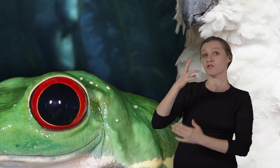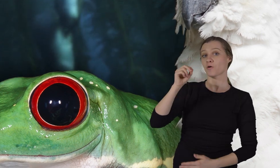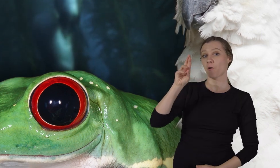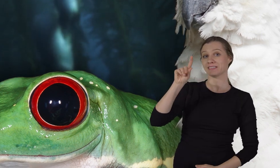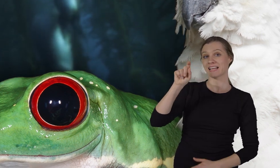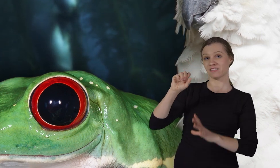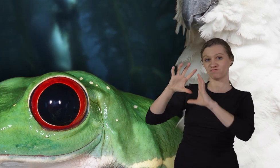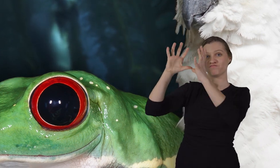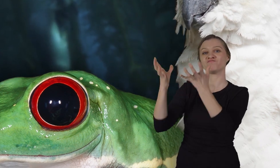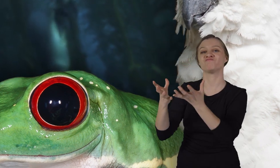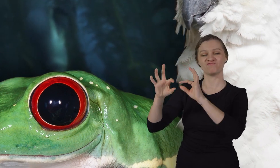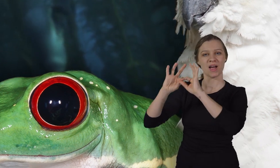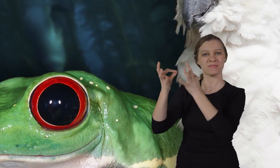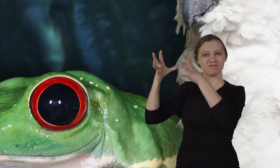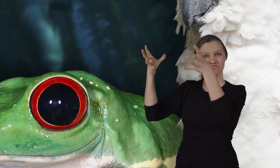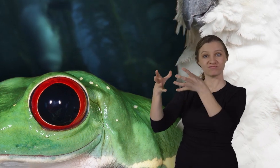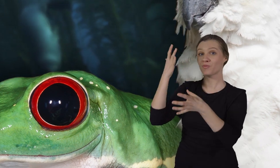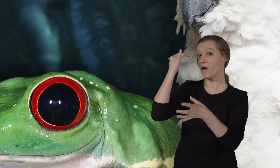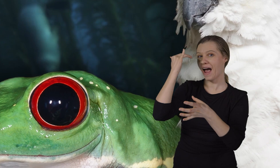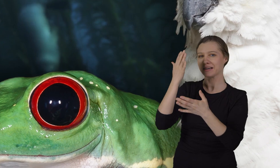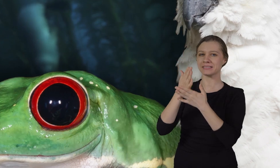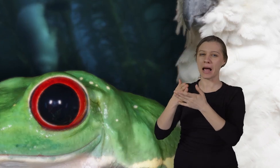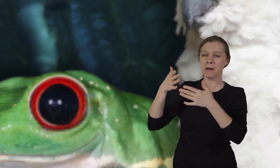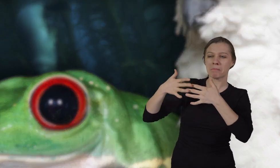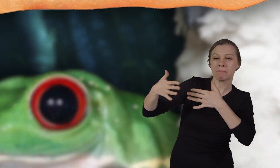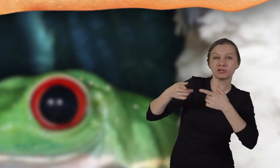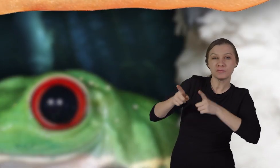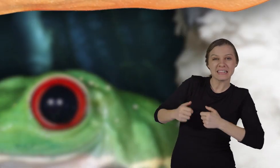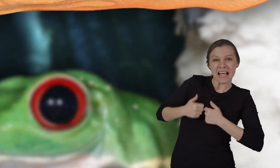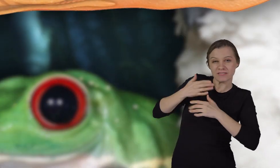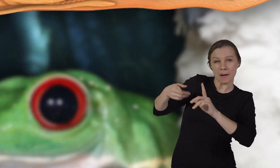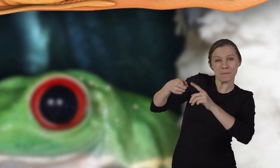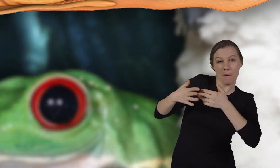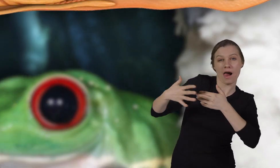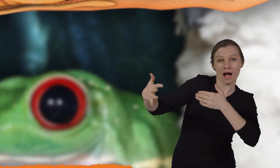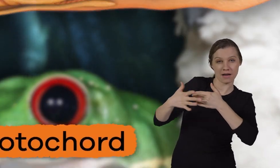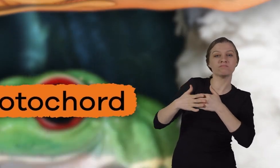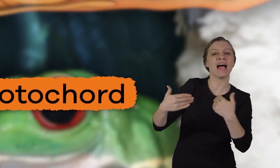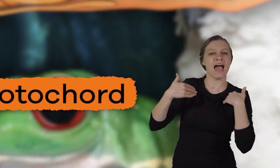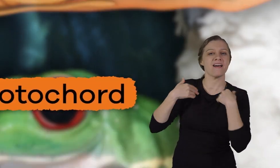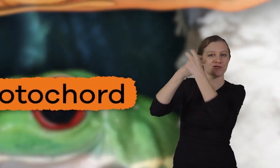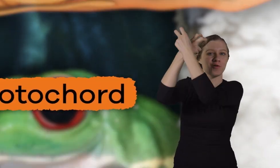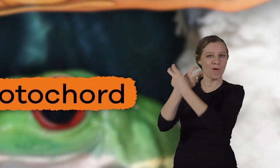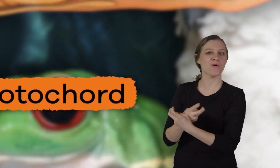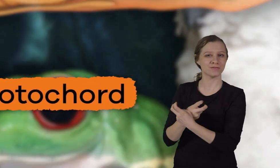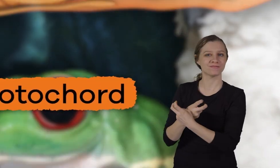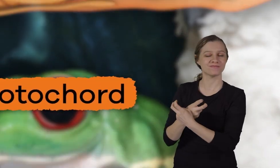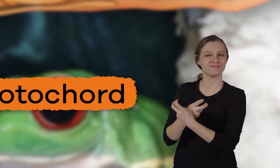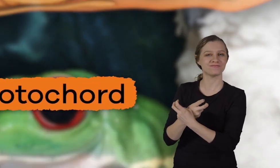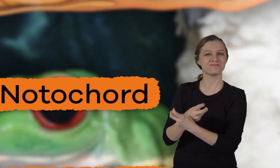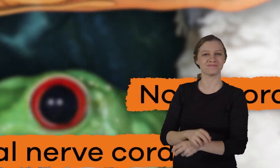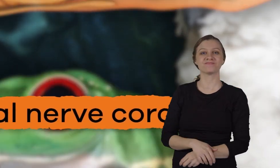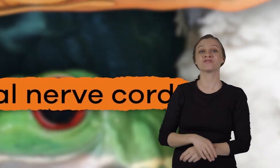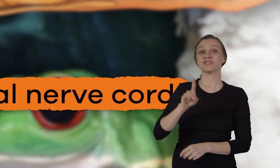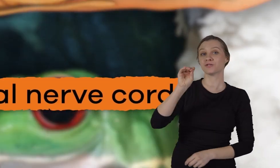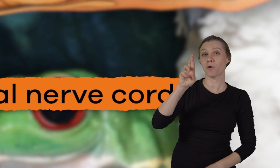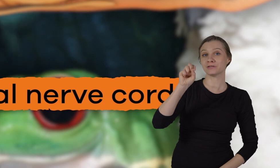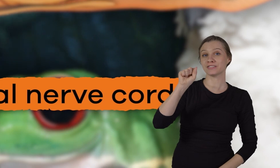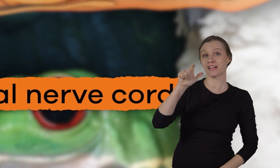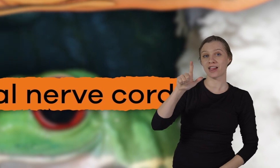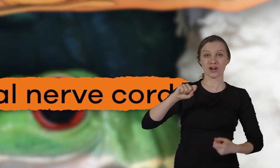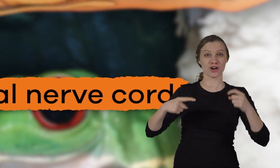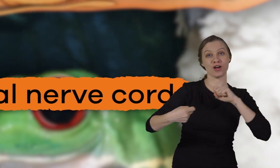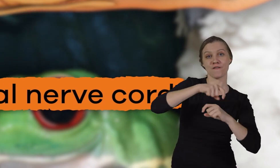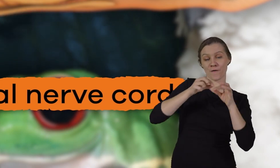Chordates are grouped into this phylum because, at some point in their life, they have a notochord, a